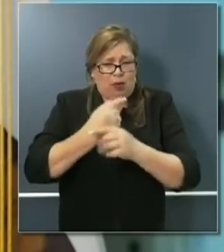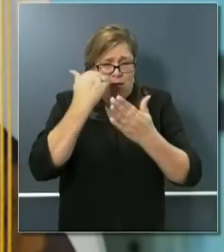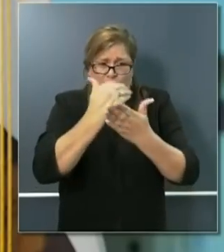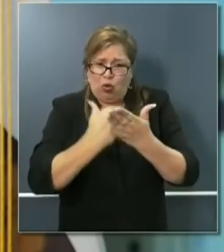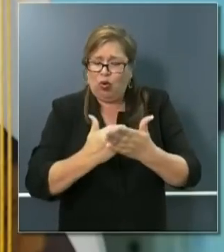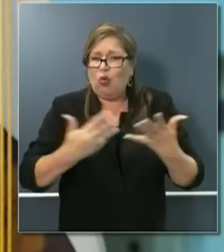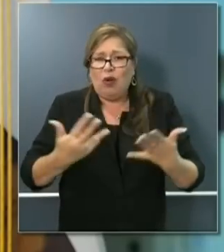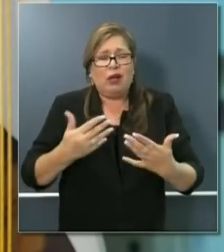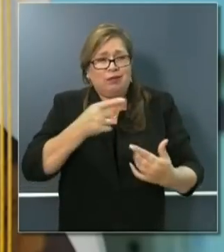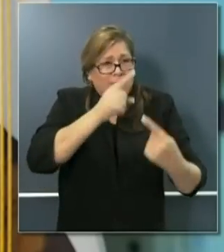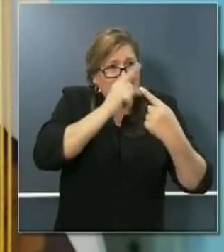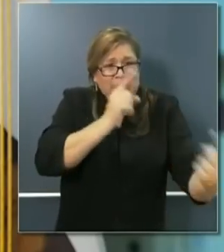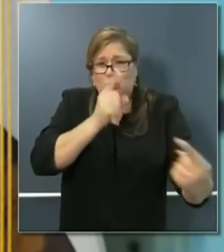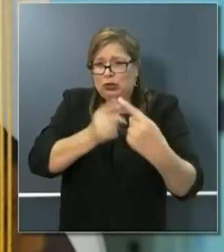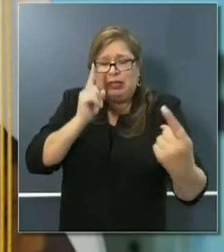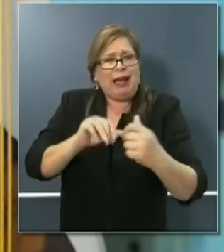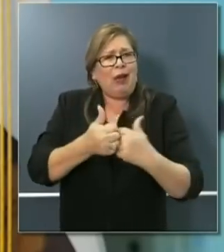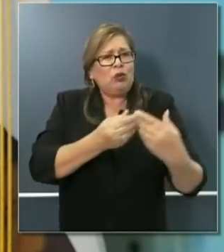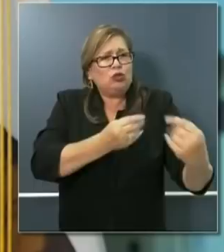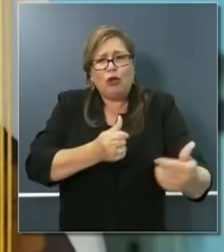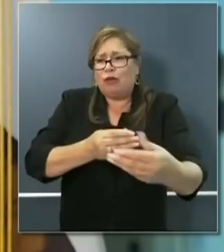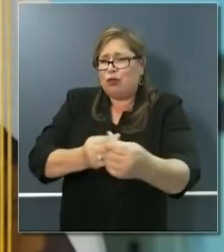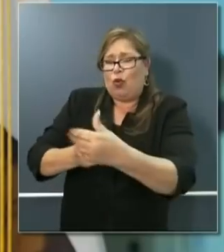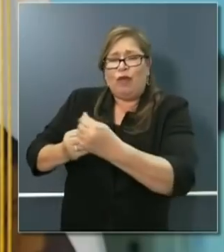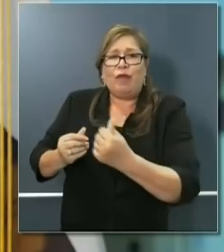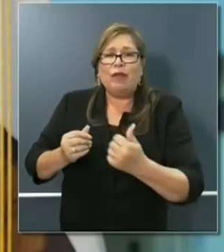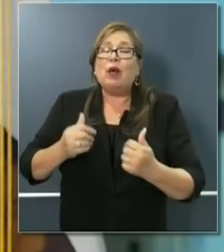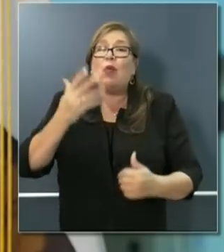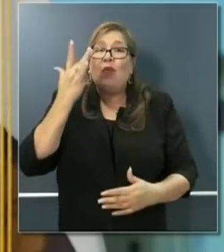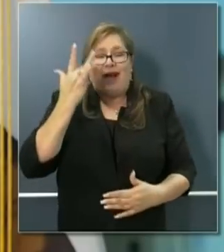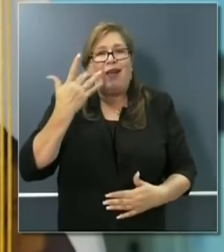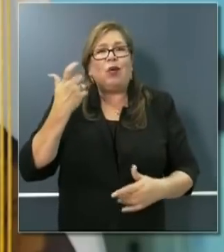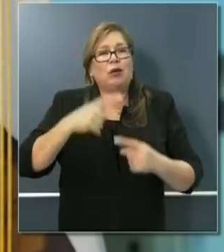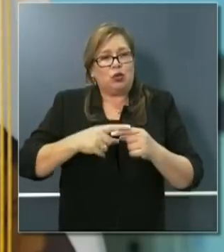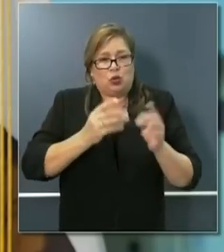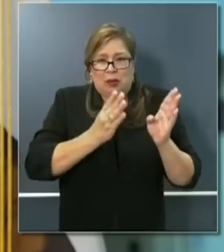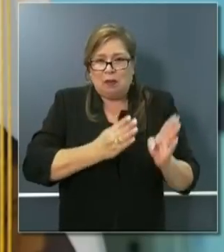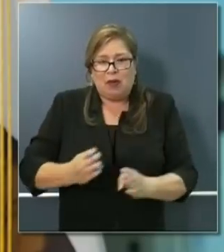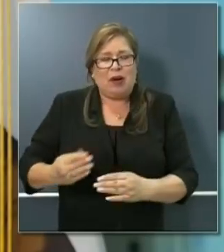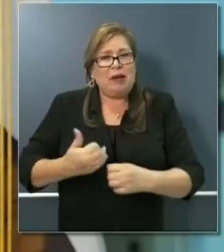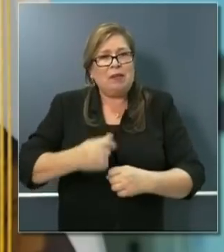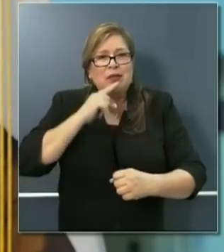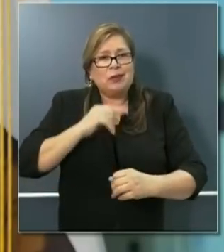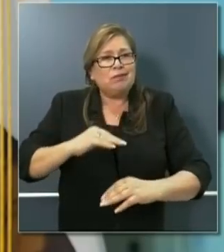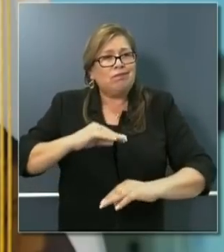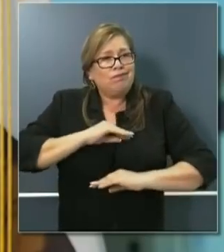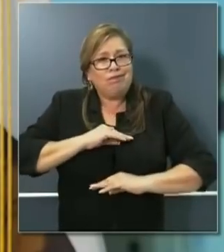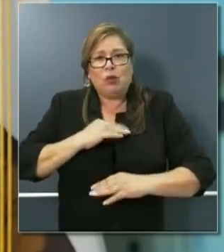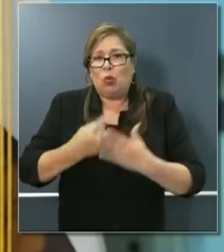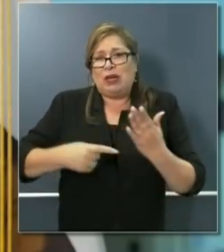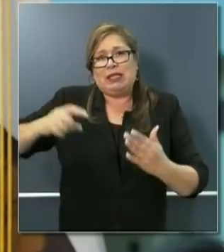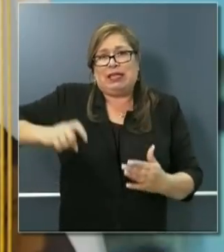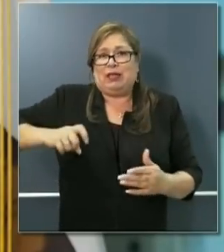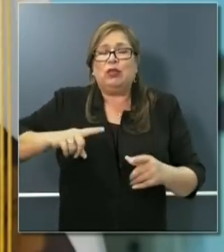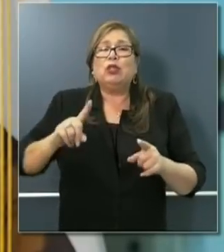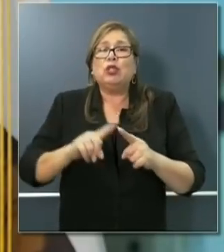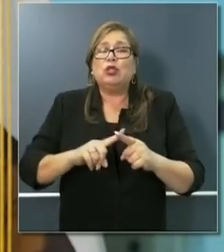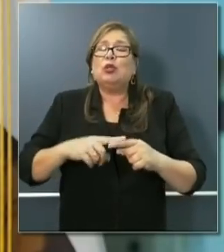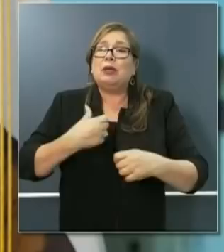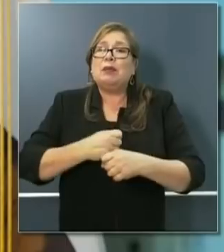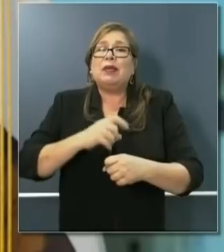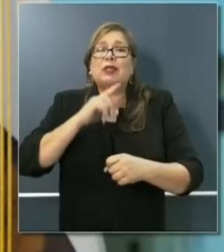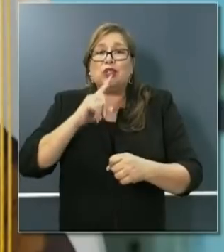differences that we may have in preparation and expectation to meet this moment and do the kind of work that's necessary to